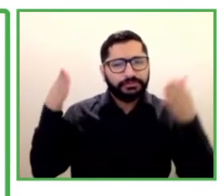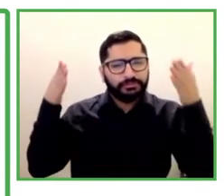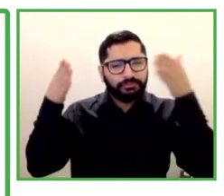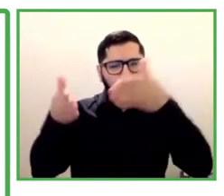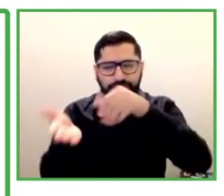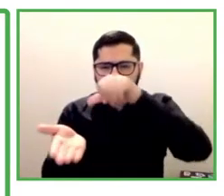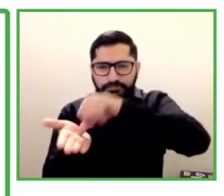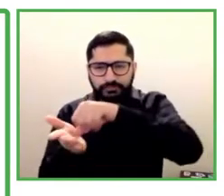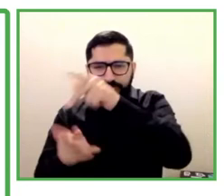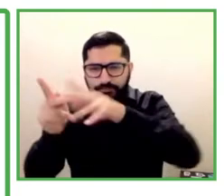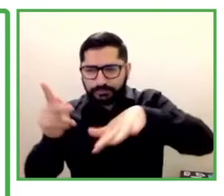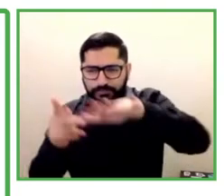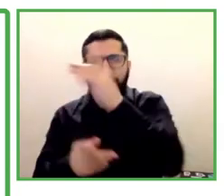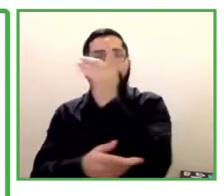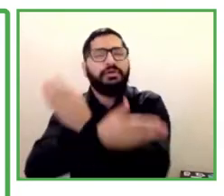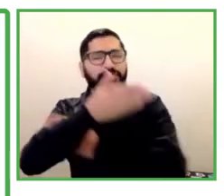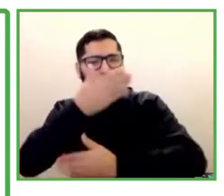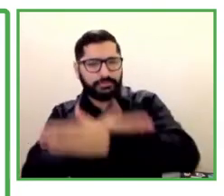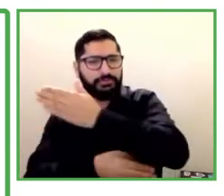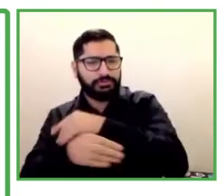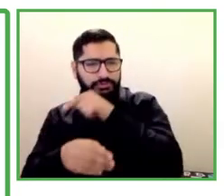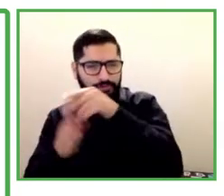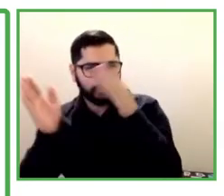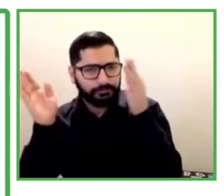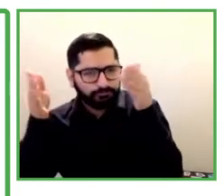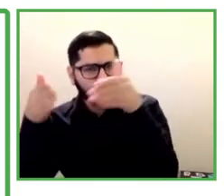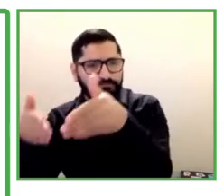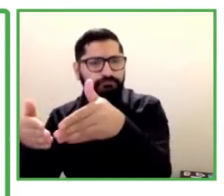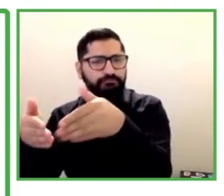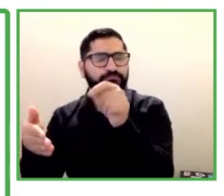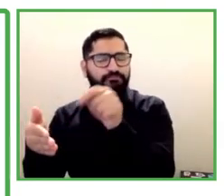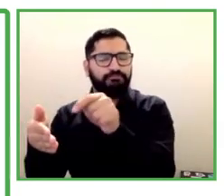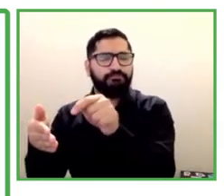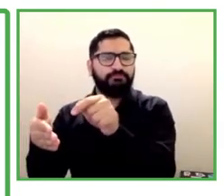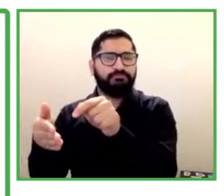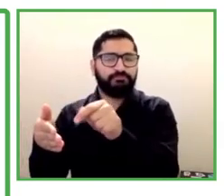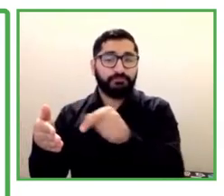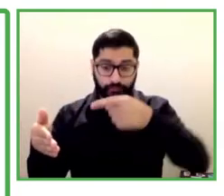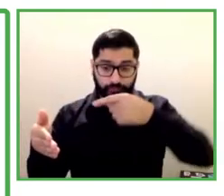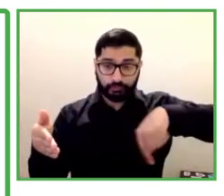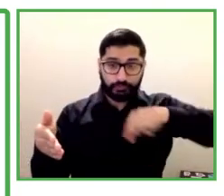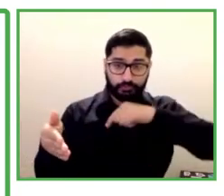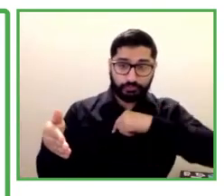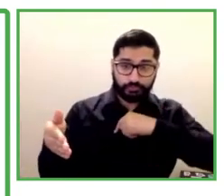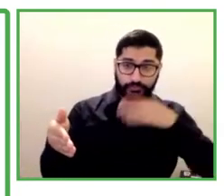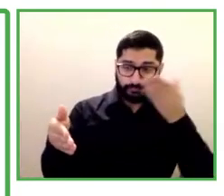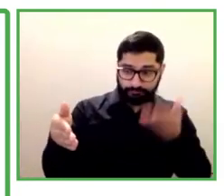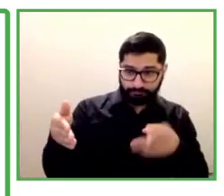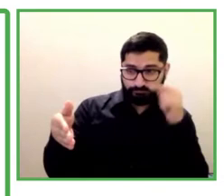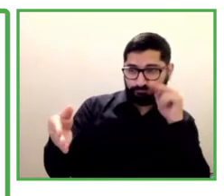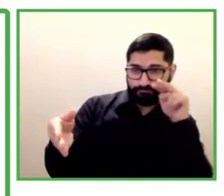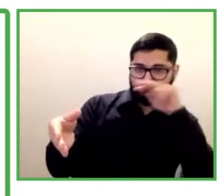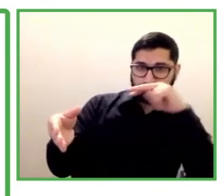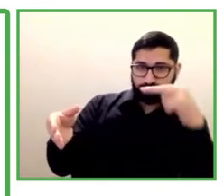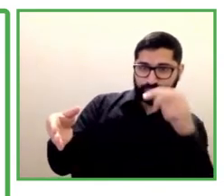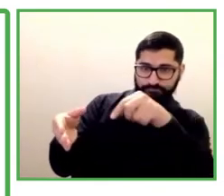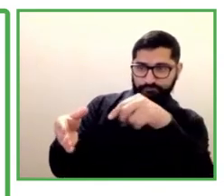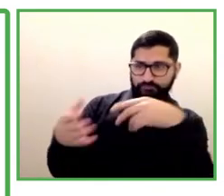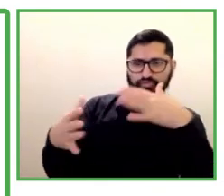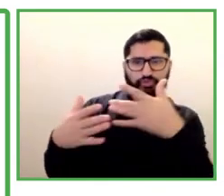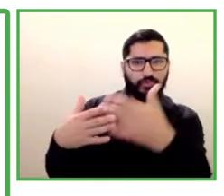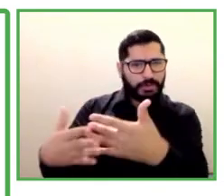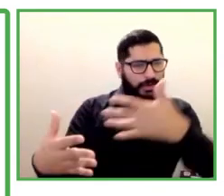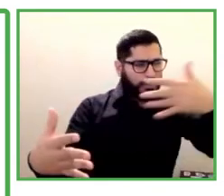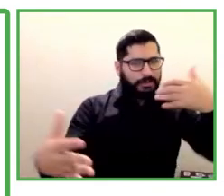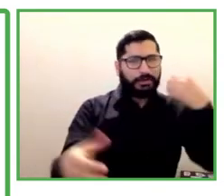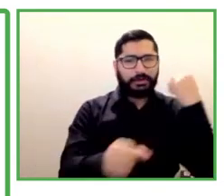We've been around since 2005, and our main focus is inclusion. We do inclusion at